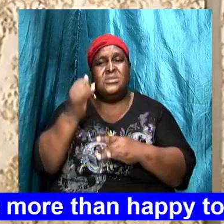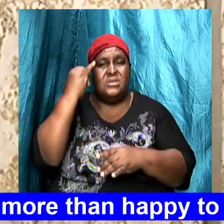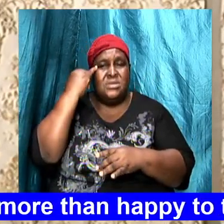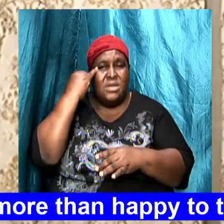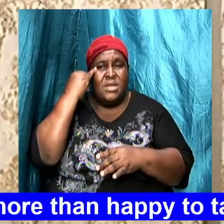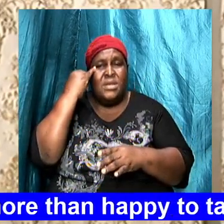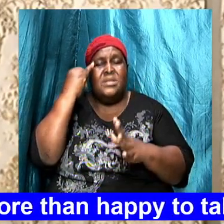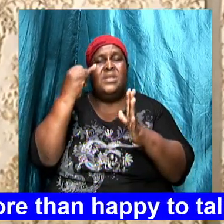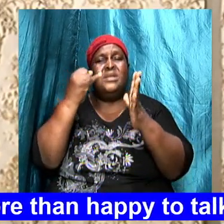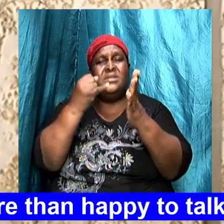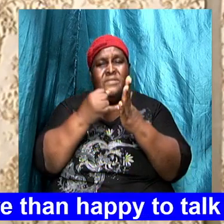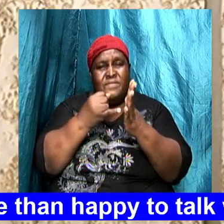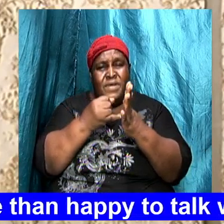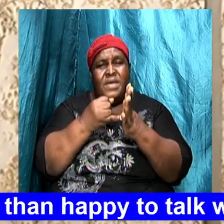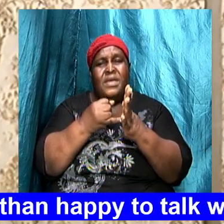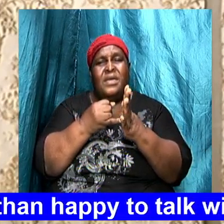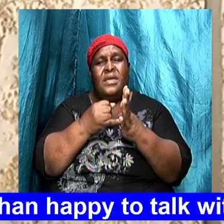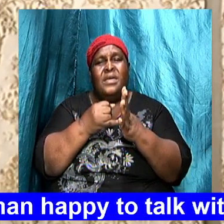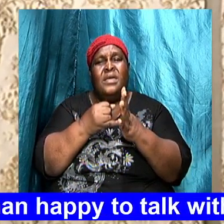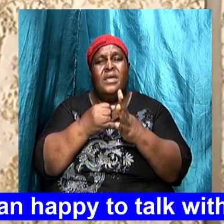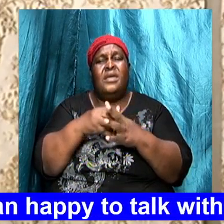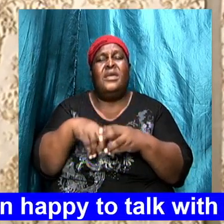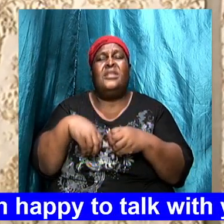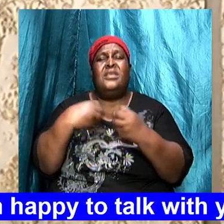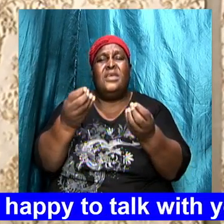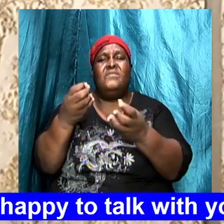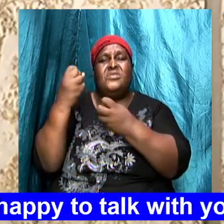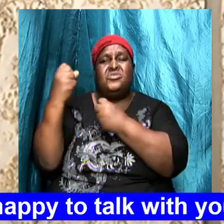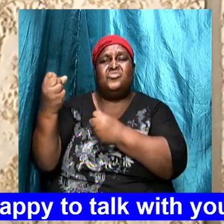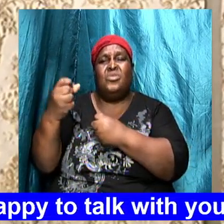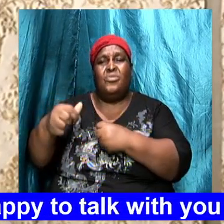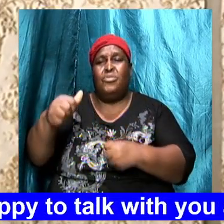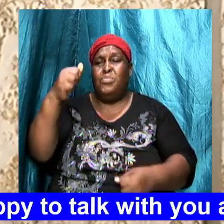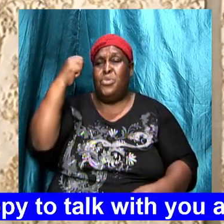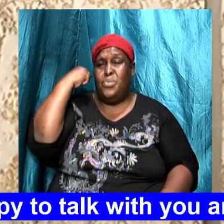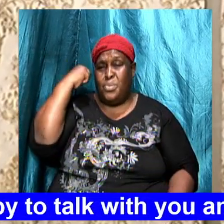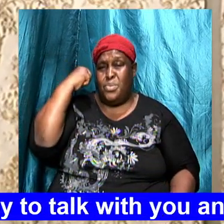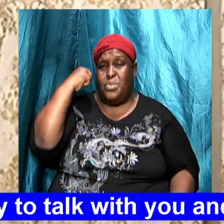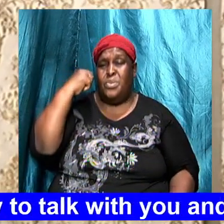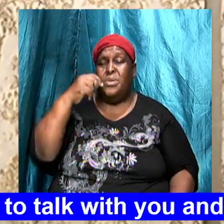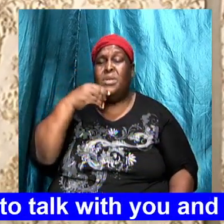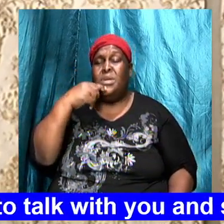them that strong rebuke he told them to know listen